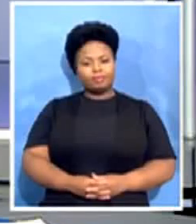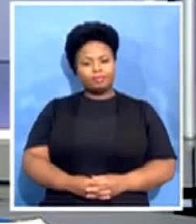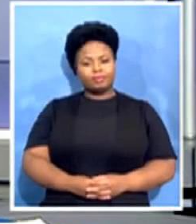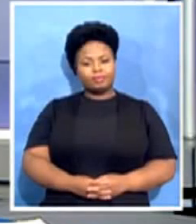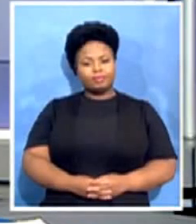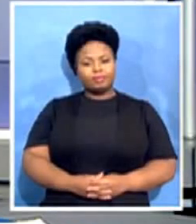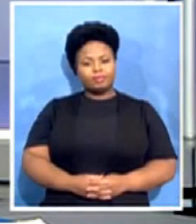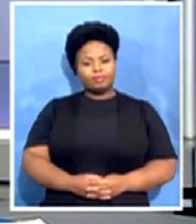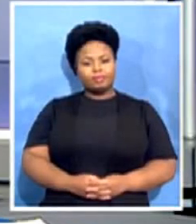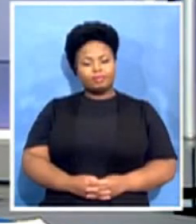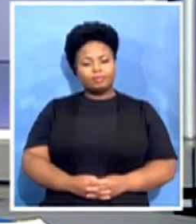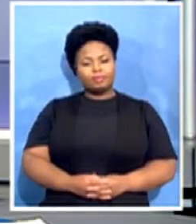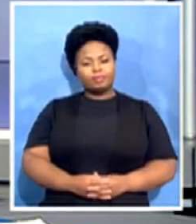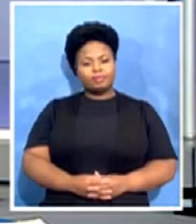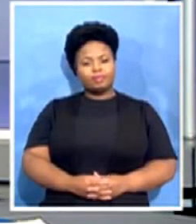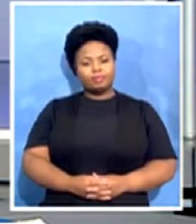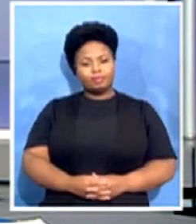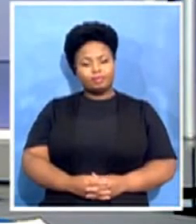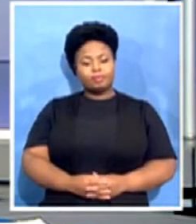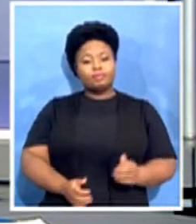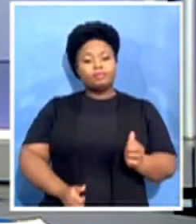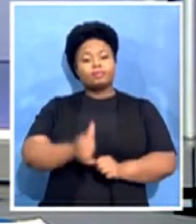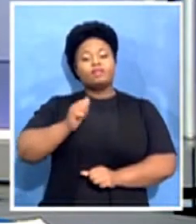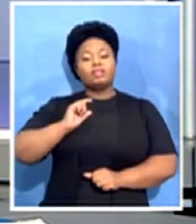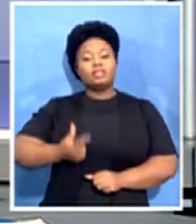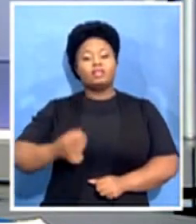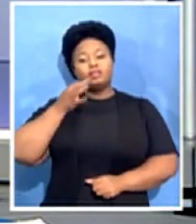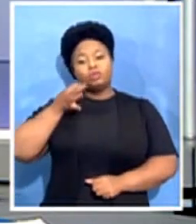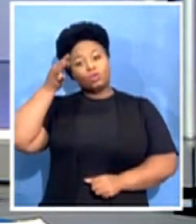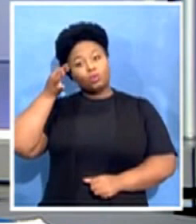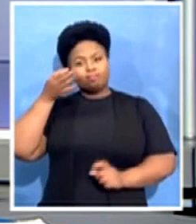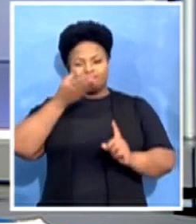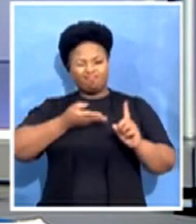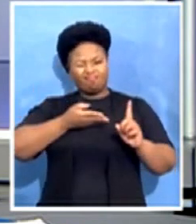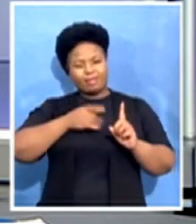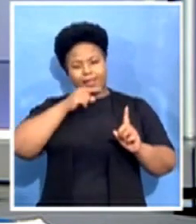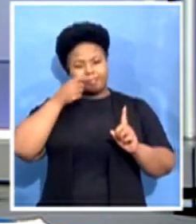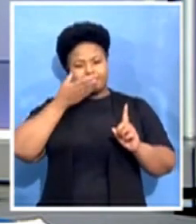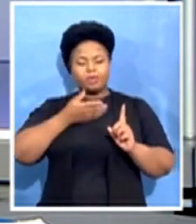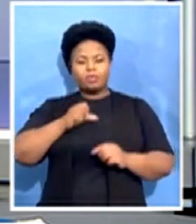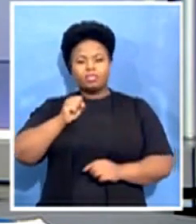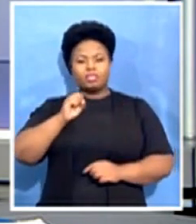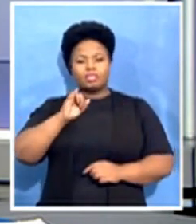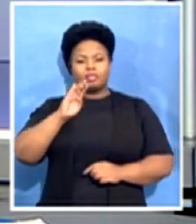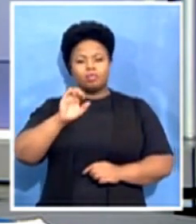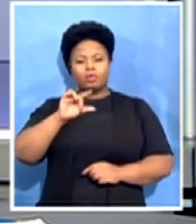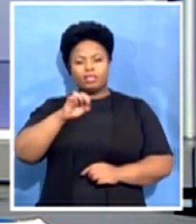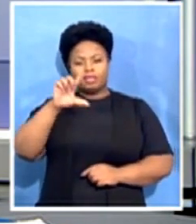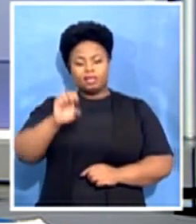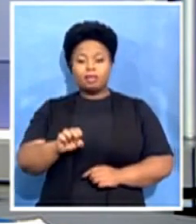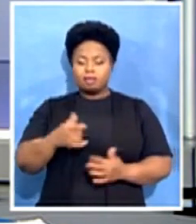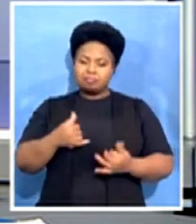The First Lady of Song, as she was affectionately known, Sibungile Kumalo, is being laid to rest. The